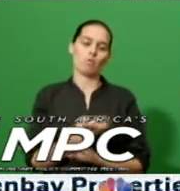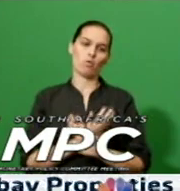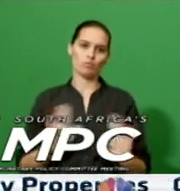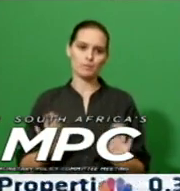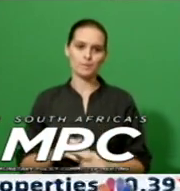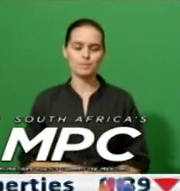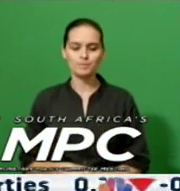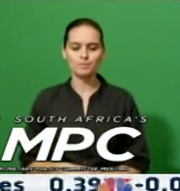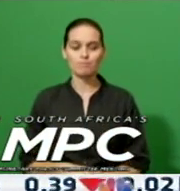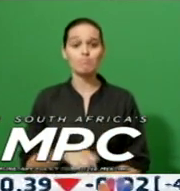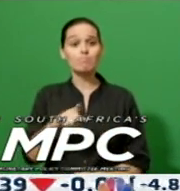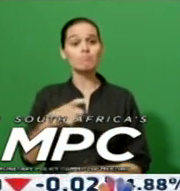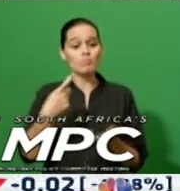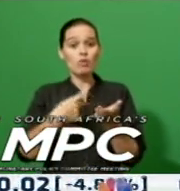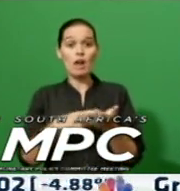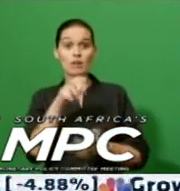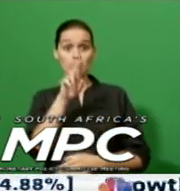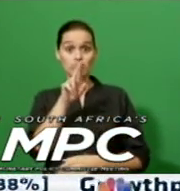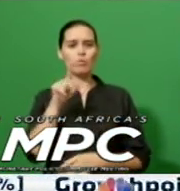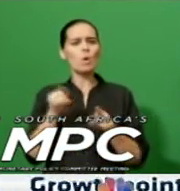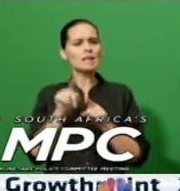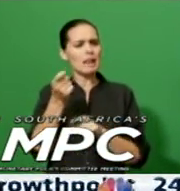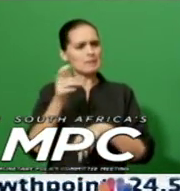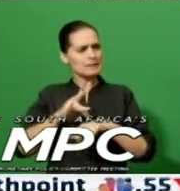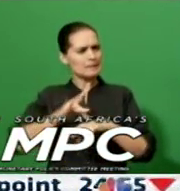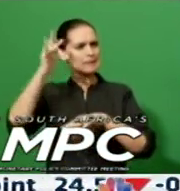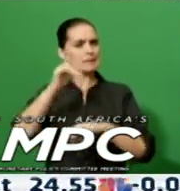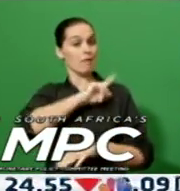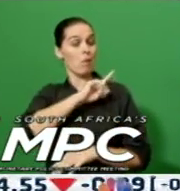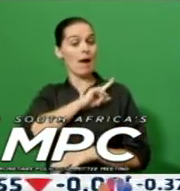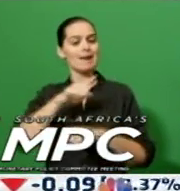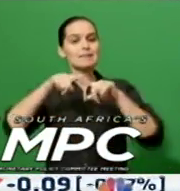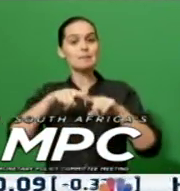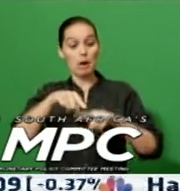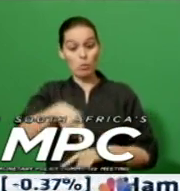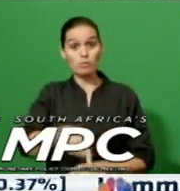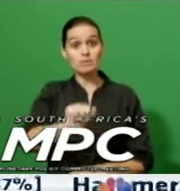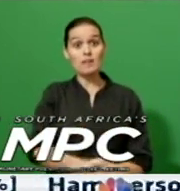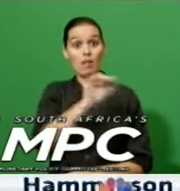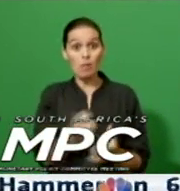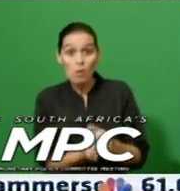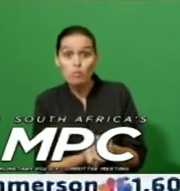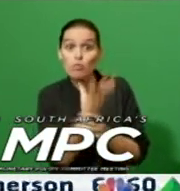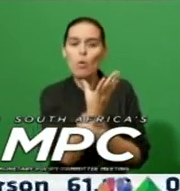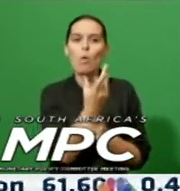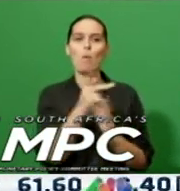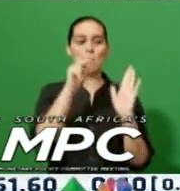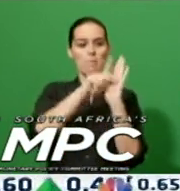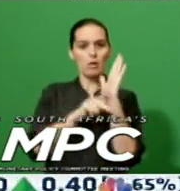also remains sensitive to domestic growth prospects, political developments, and policy settings.